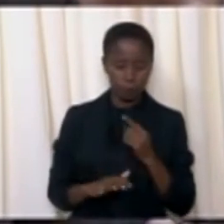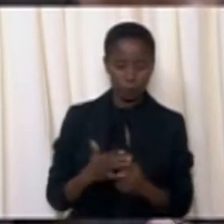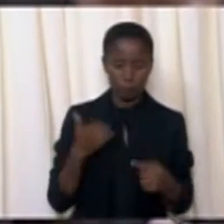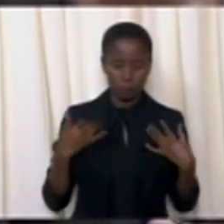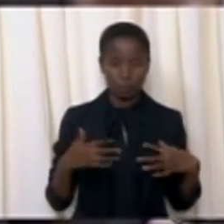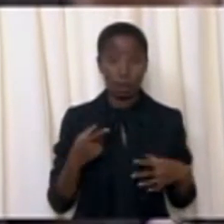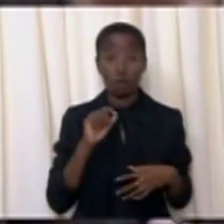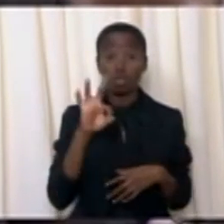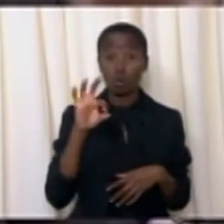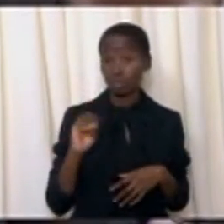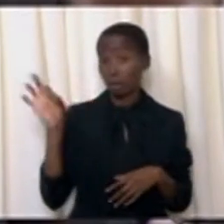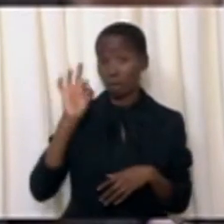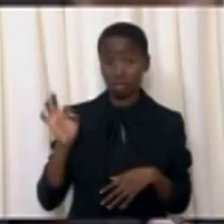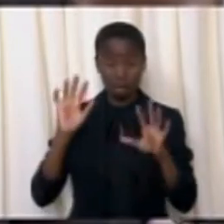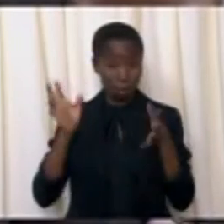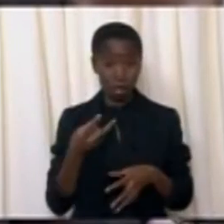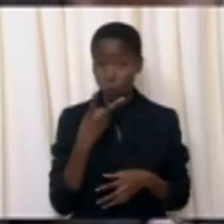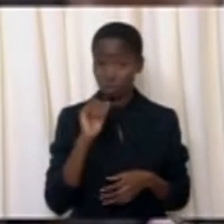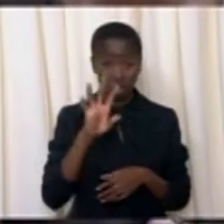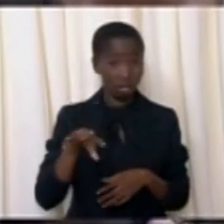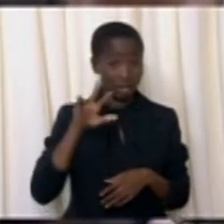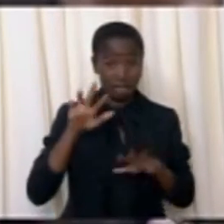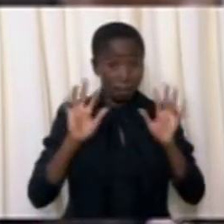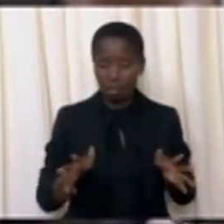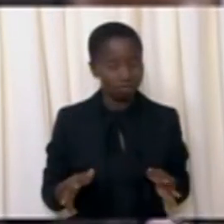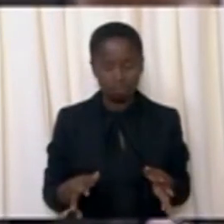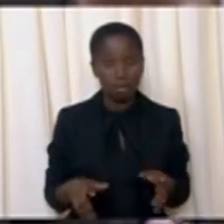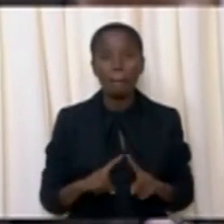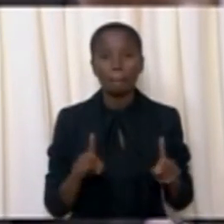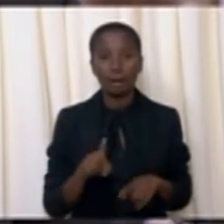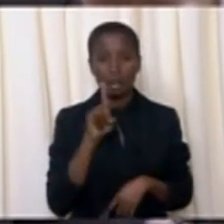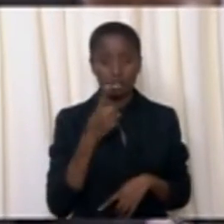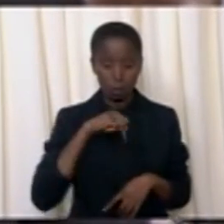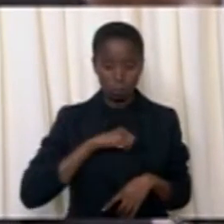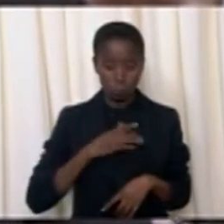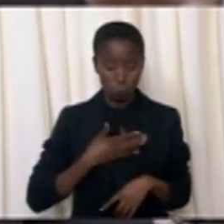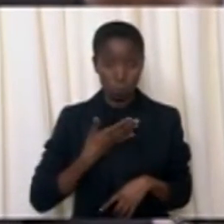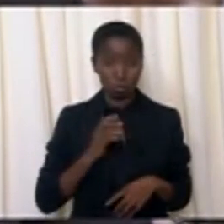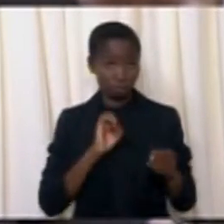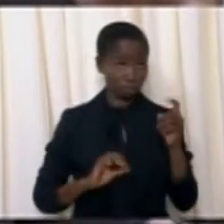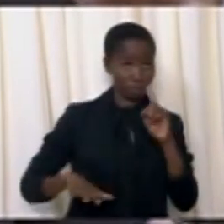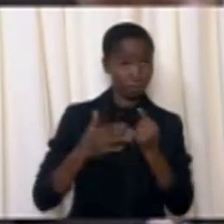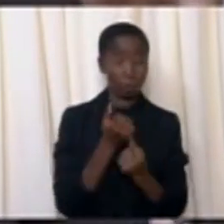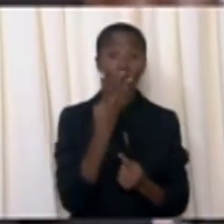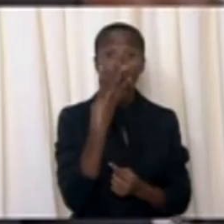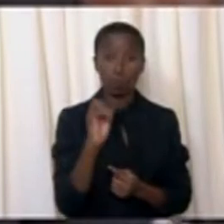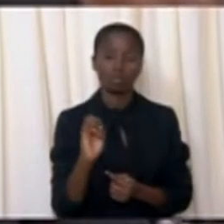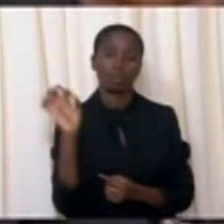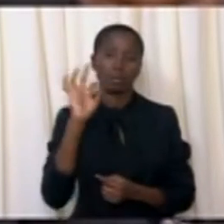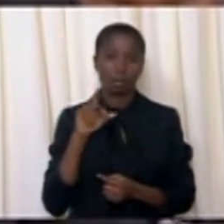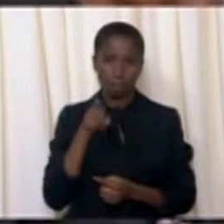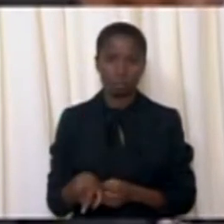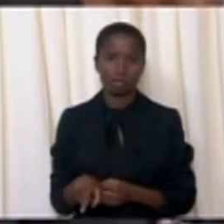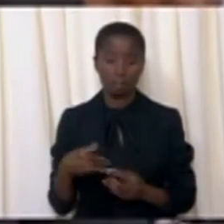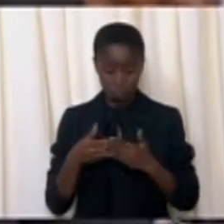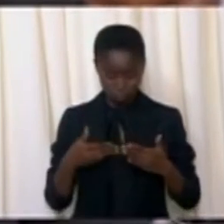% not only in 2019 and for this reason we want now to reach 40% by the